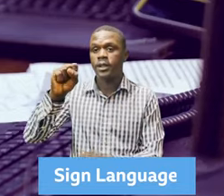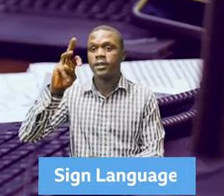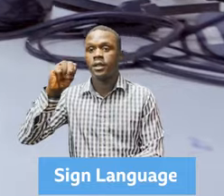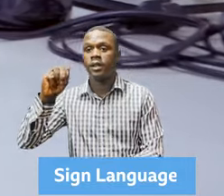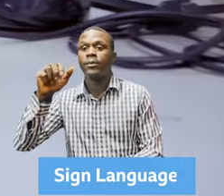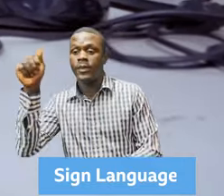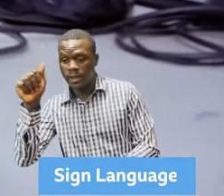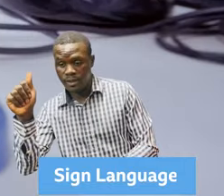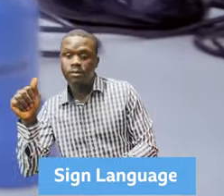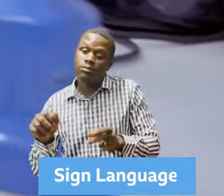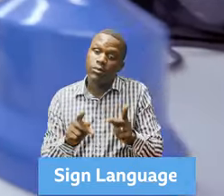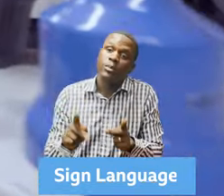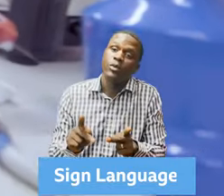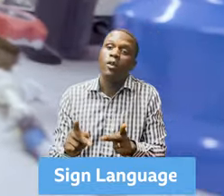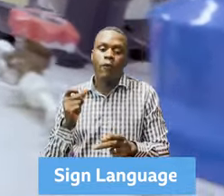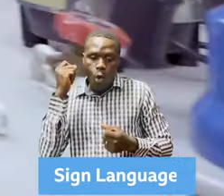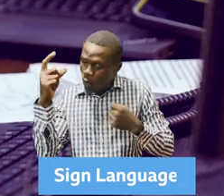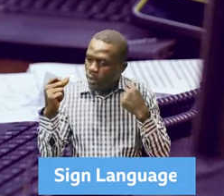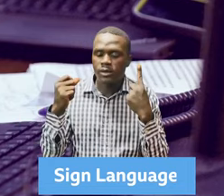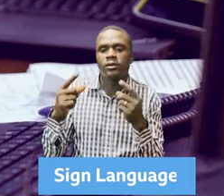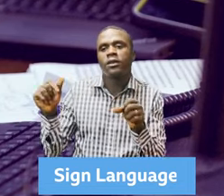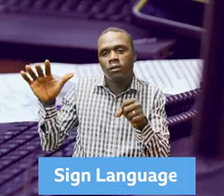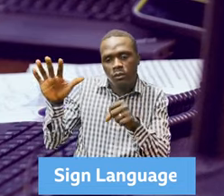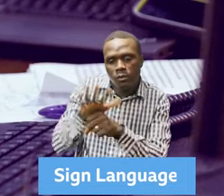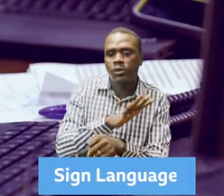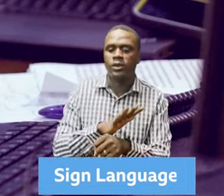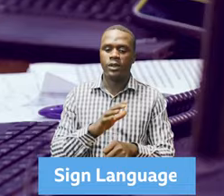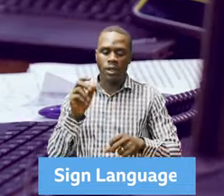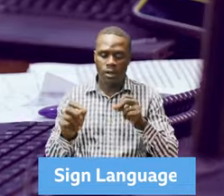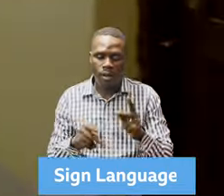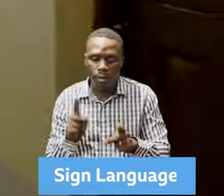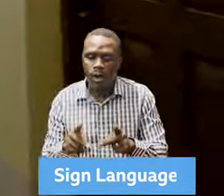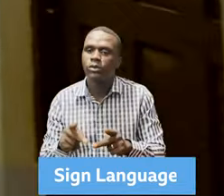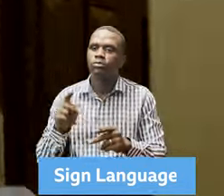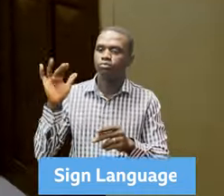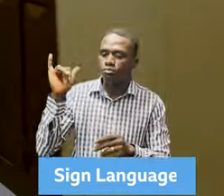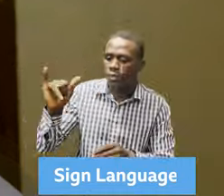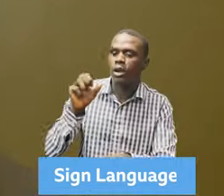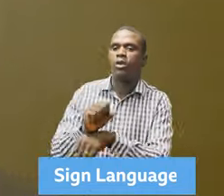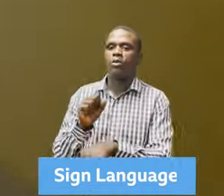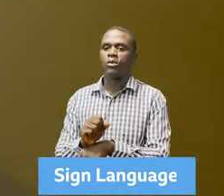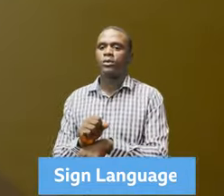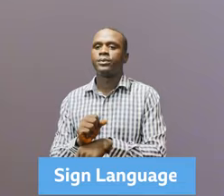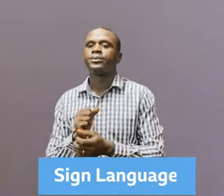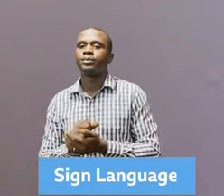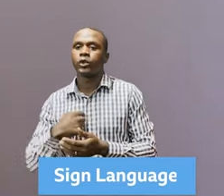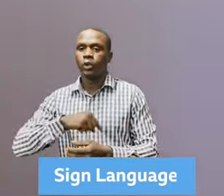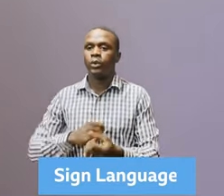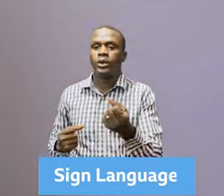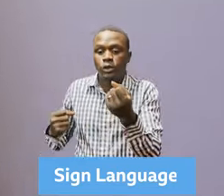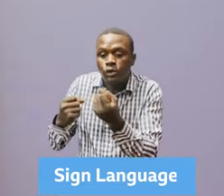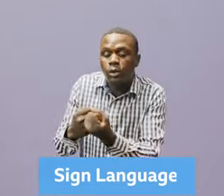compliance. So in Sierra Leone, within the Standards Bureau, we've supported the Food Chemistry Lab with